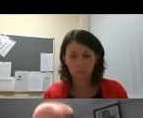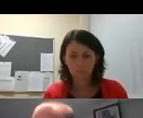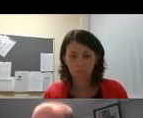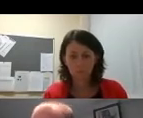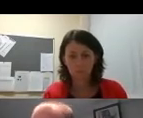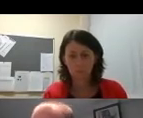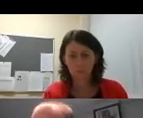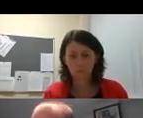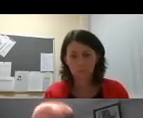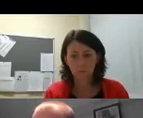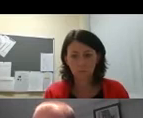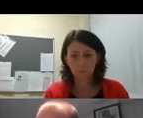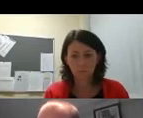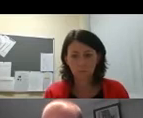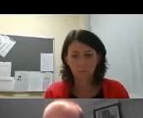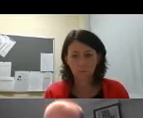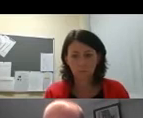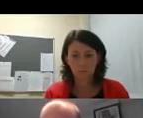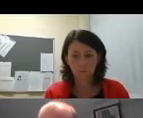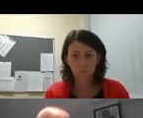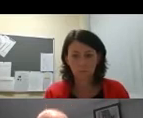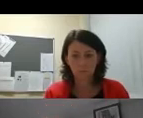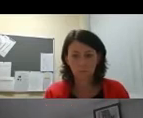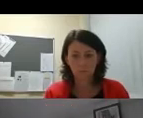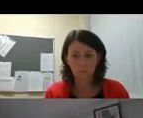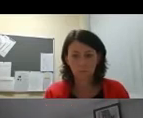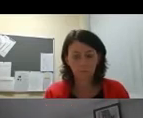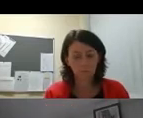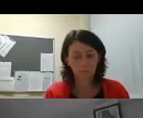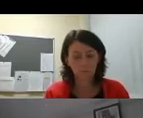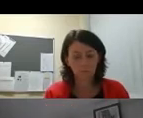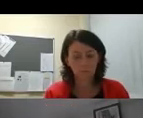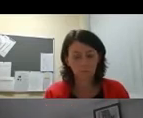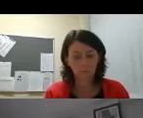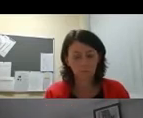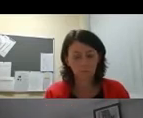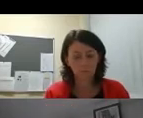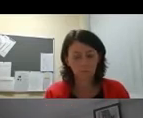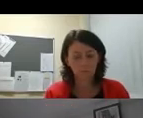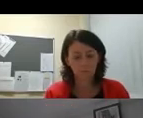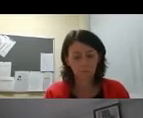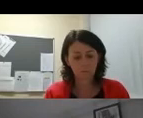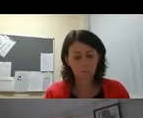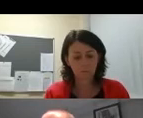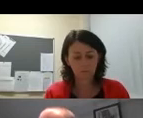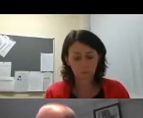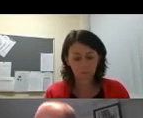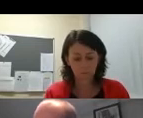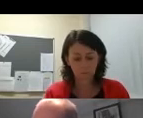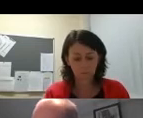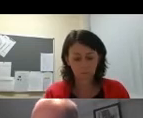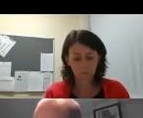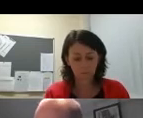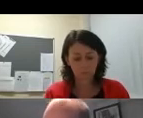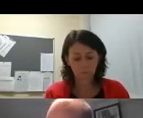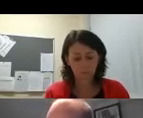and we felt a huge obligation at the trinity center for aging and intellectual disability at trinity college to try and